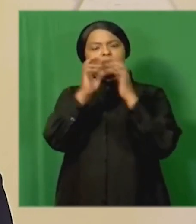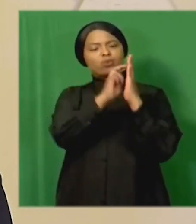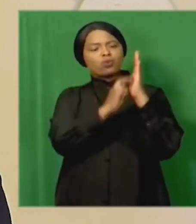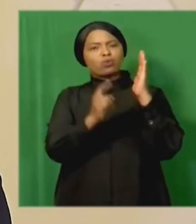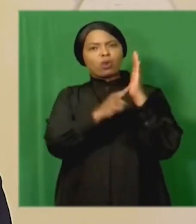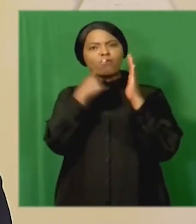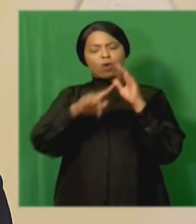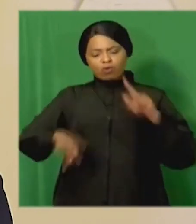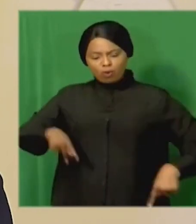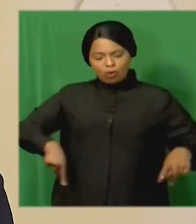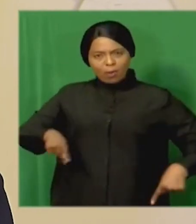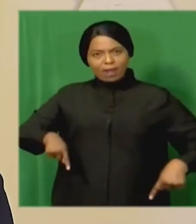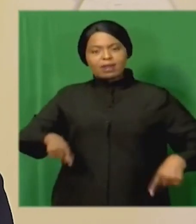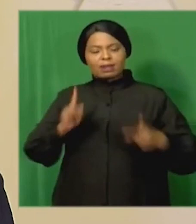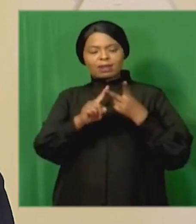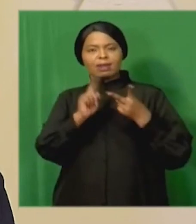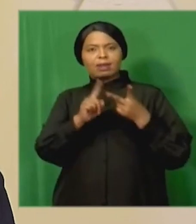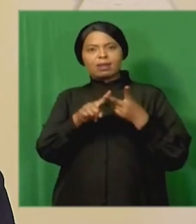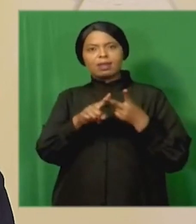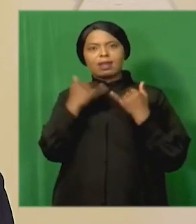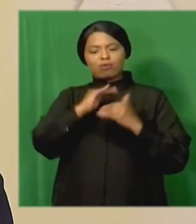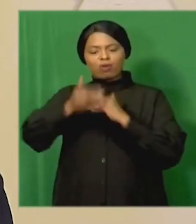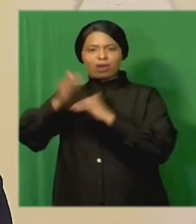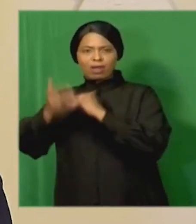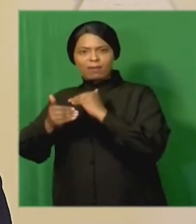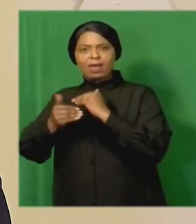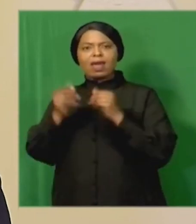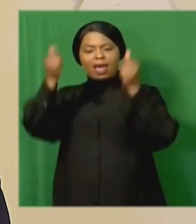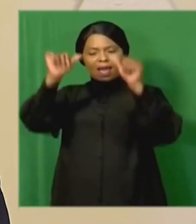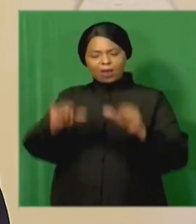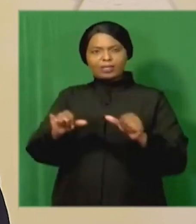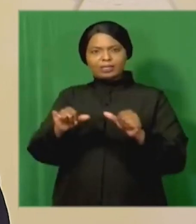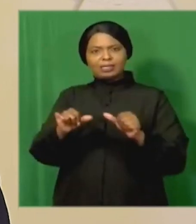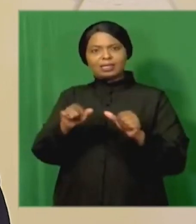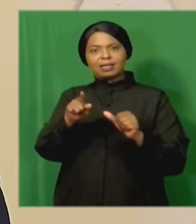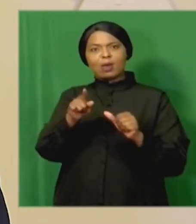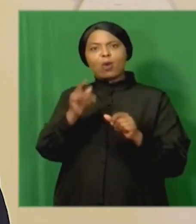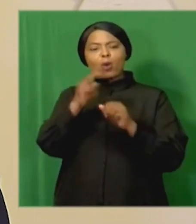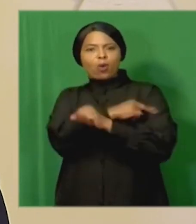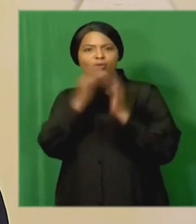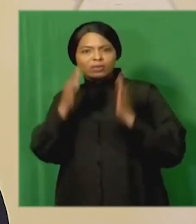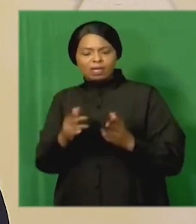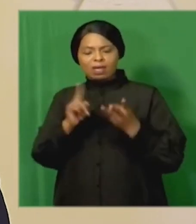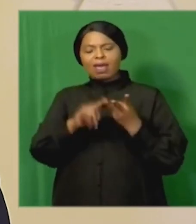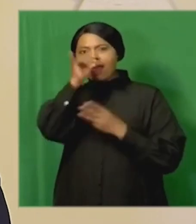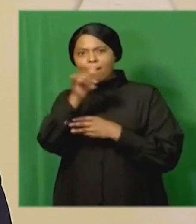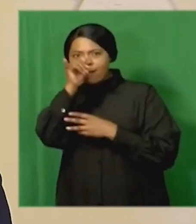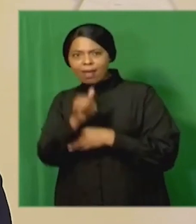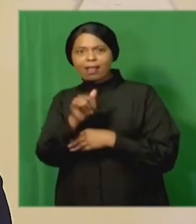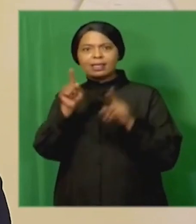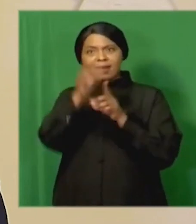protecting accounting officers from criminal or civil liability for acting in good faith